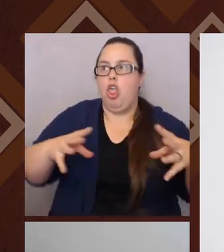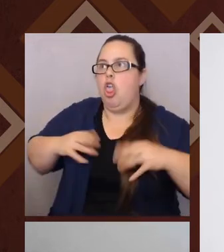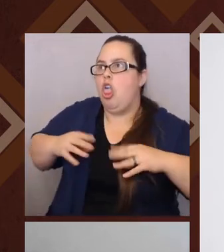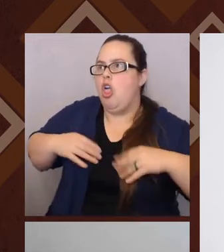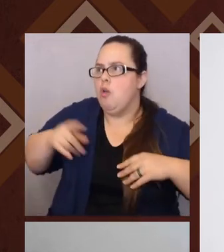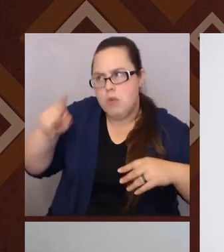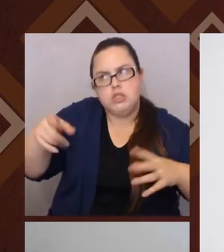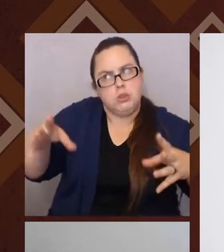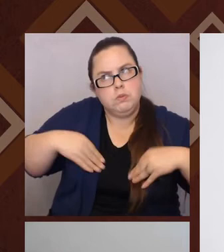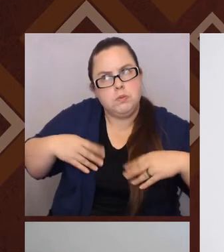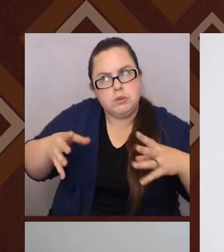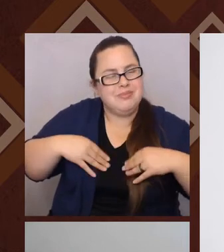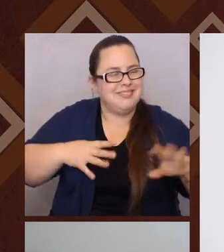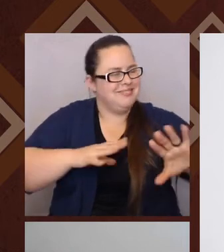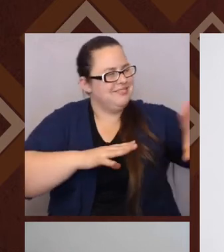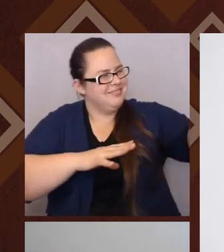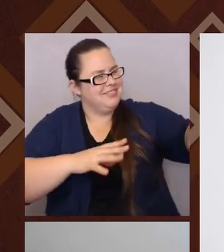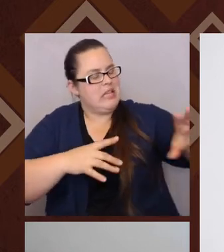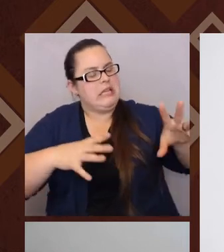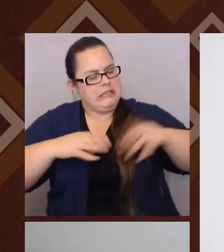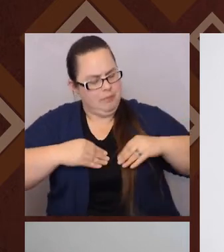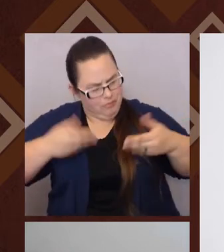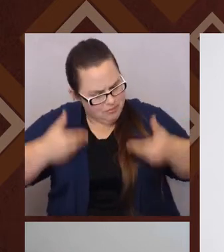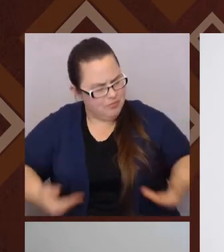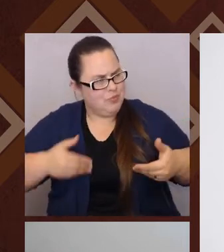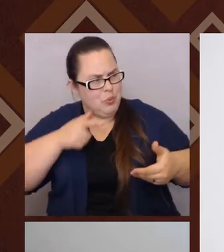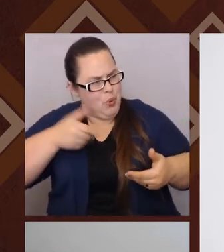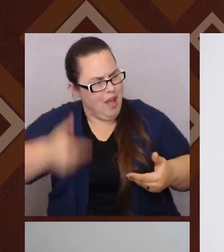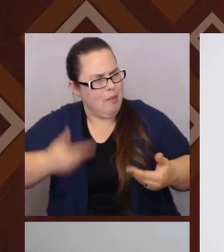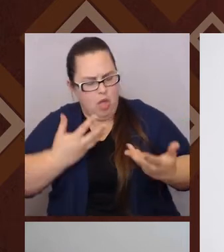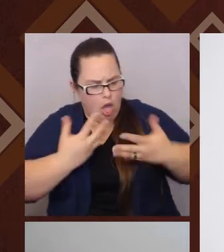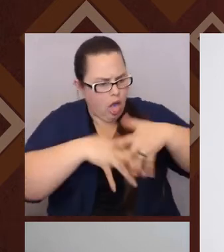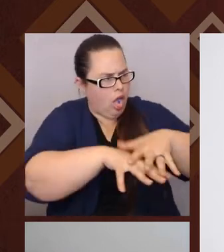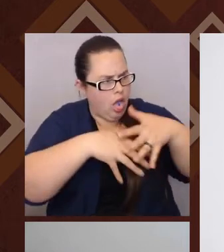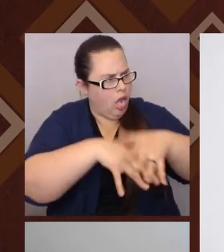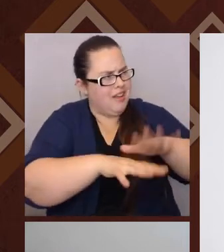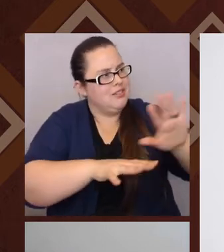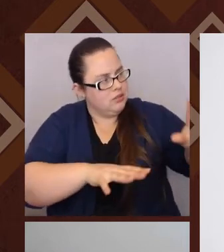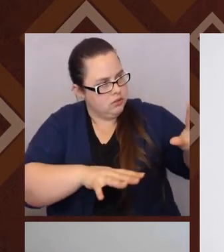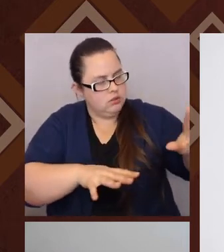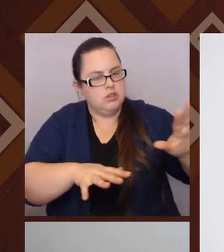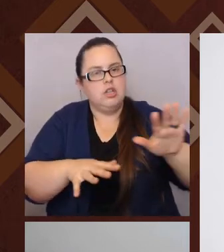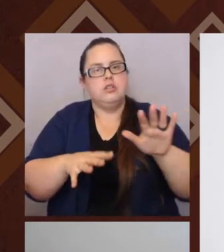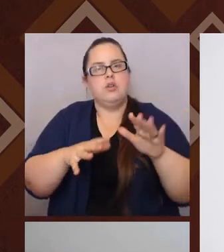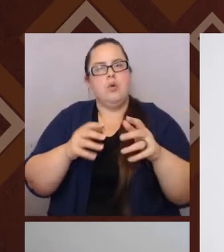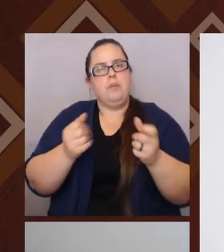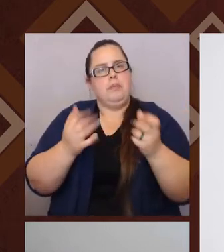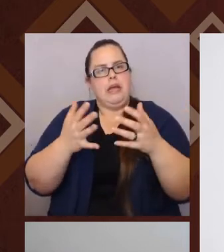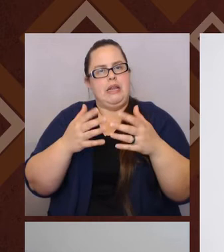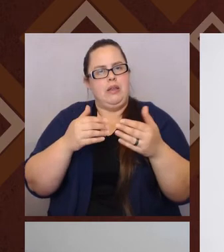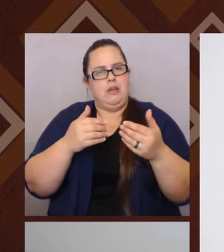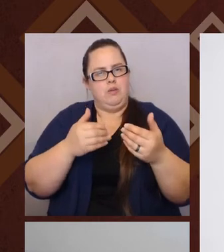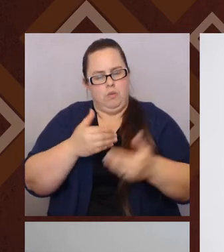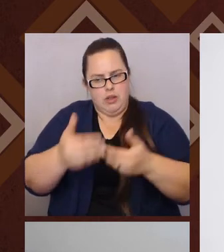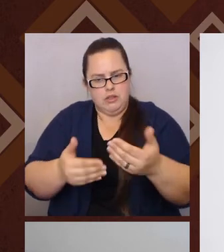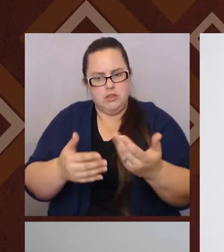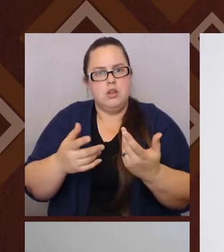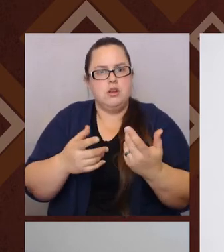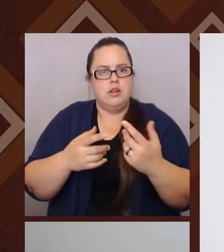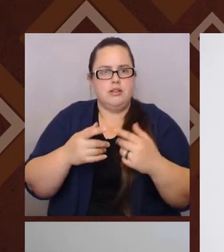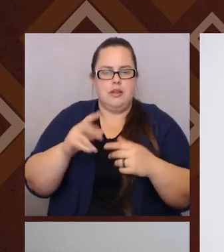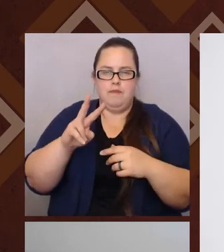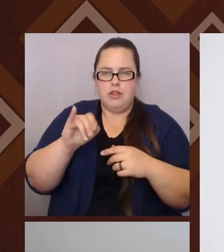terms. Um, and it was in, in so many ways, as we think about some of the stuff that Victoria shared earlier about, you know,